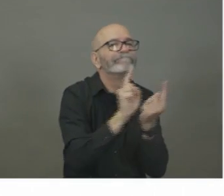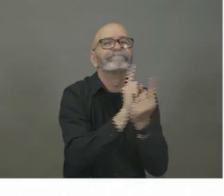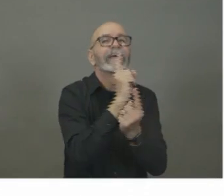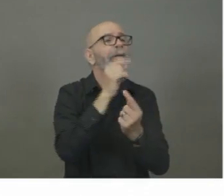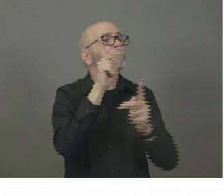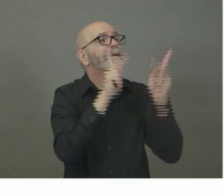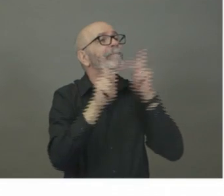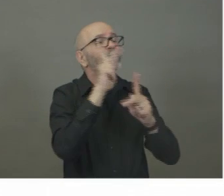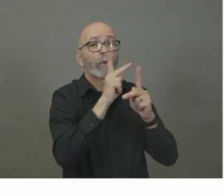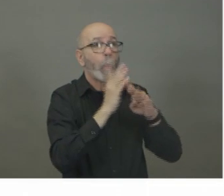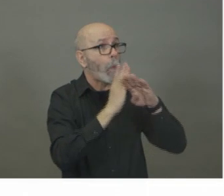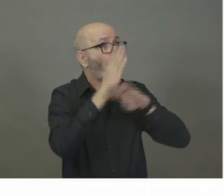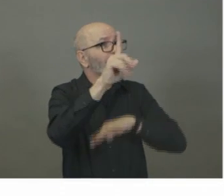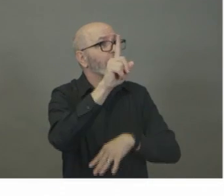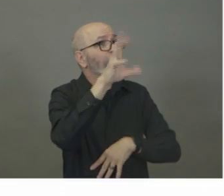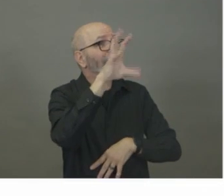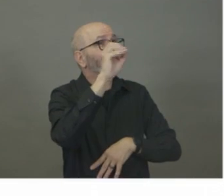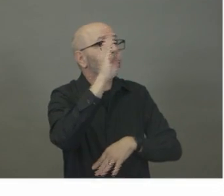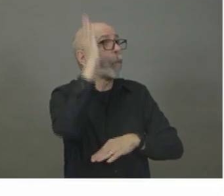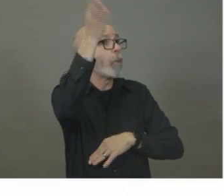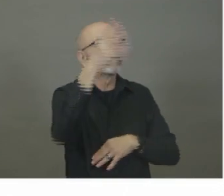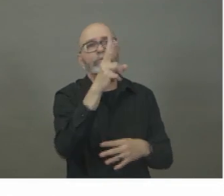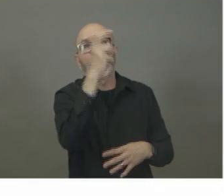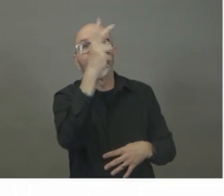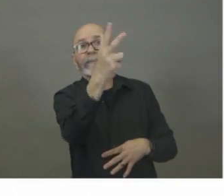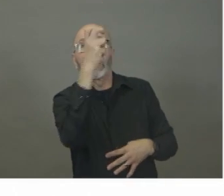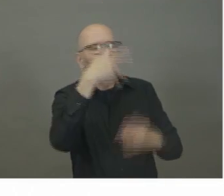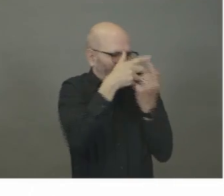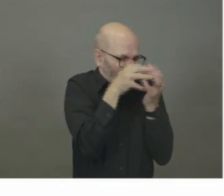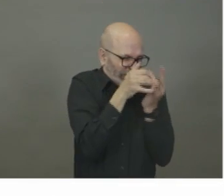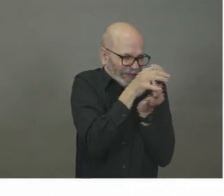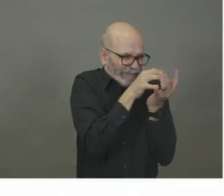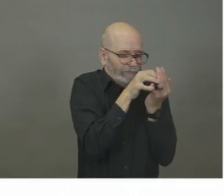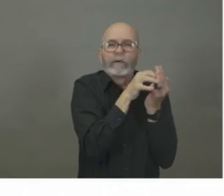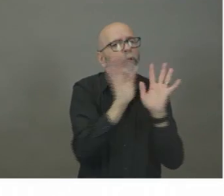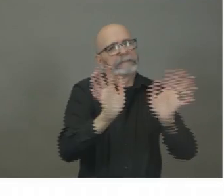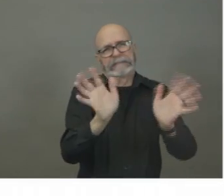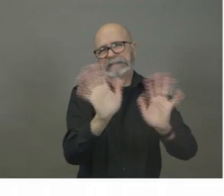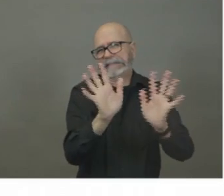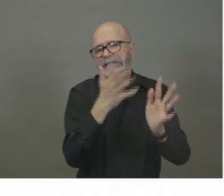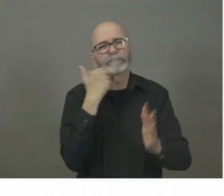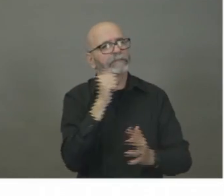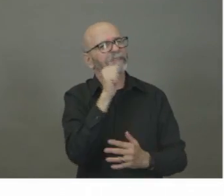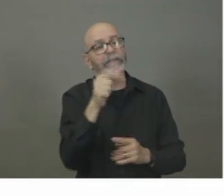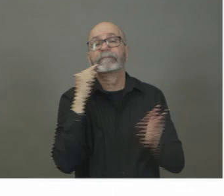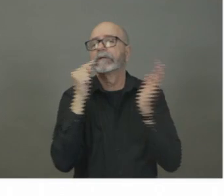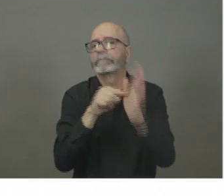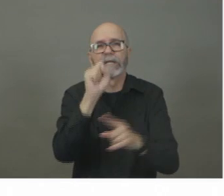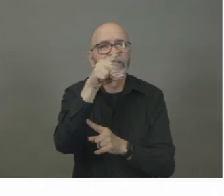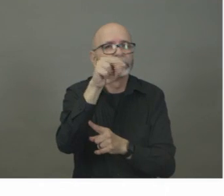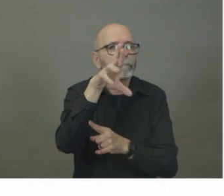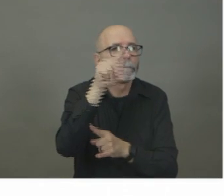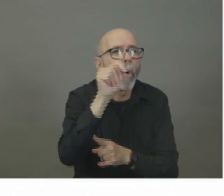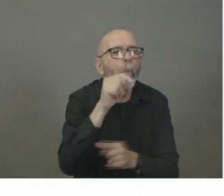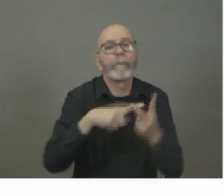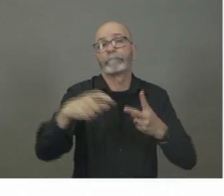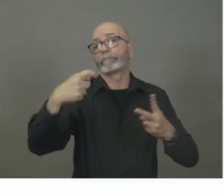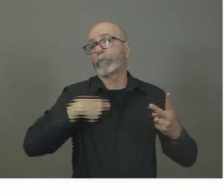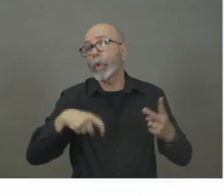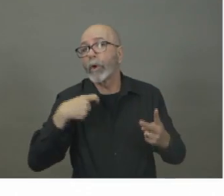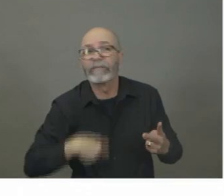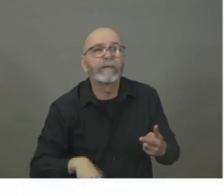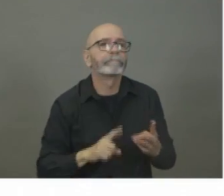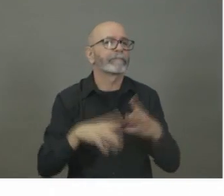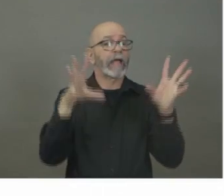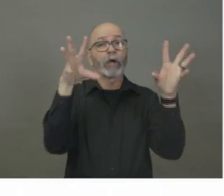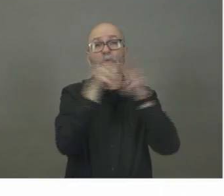coming together, whether it's a private function, whether it's a sporting event, whether it's a conference, we were seeing those are